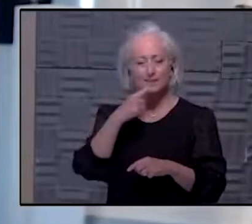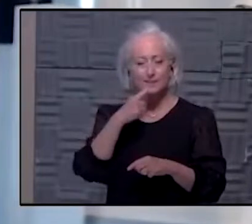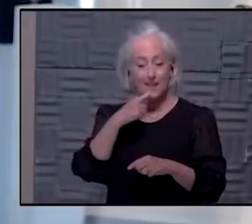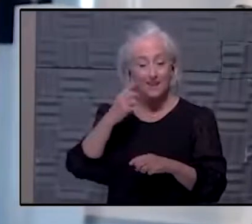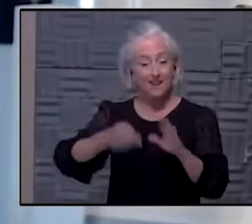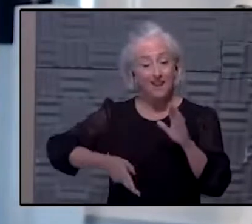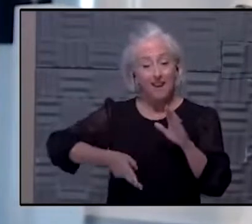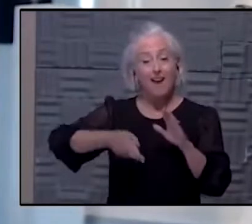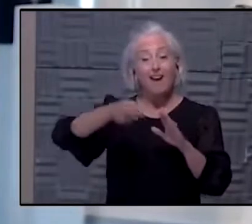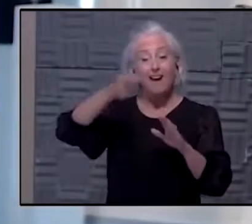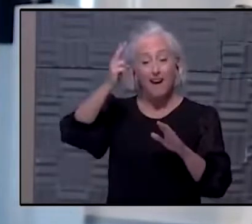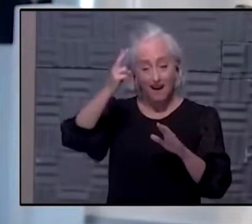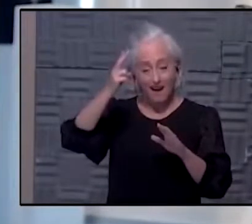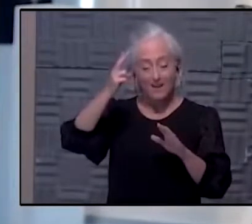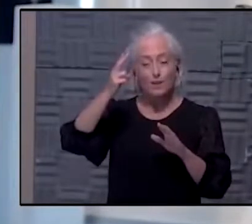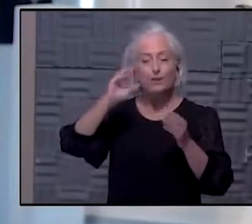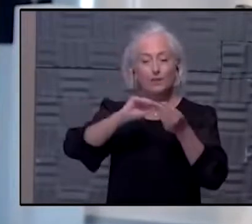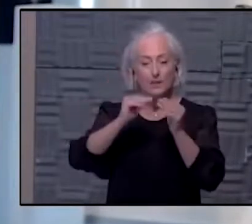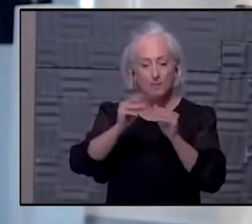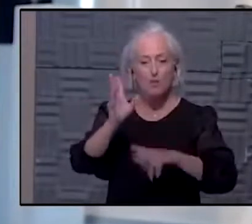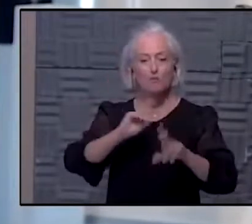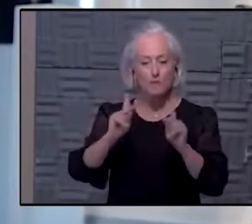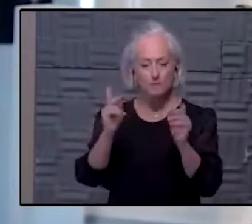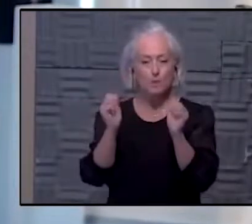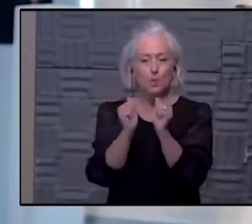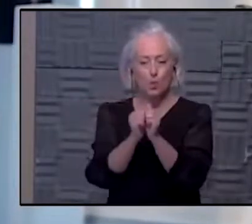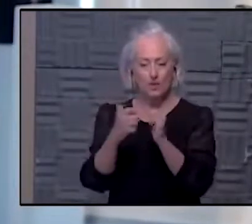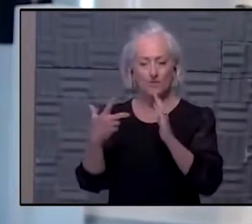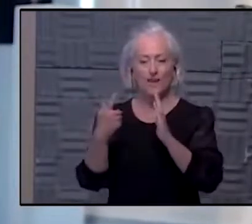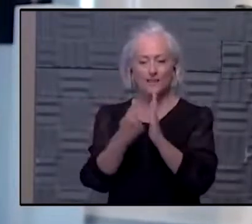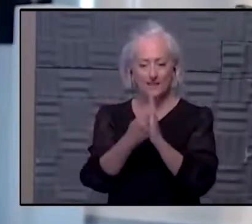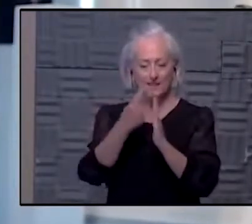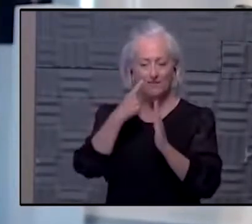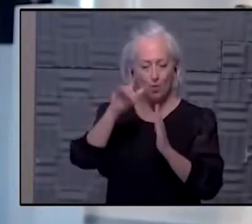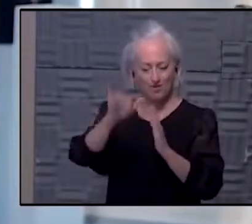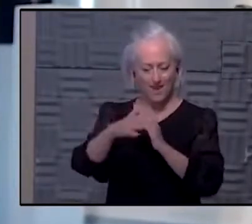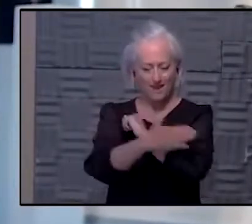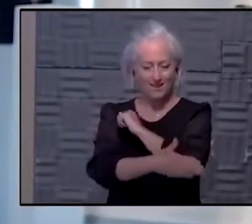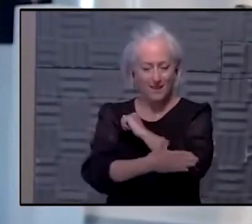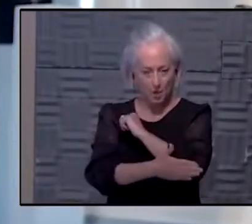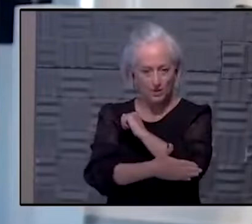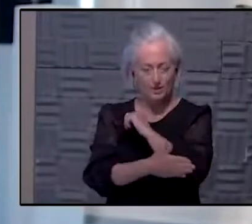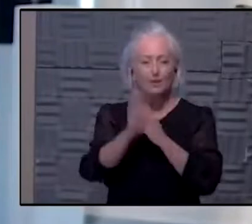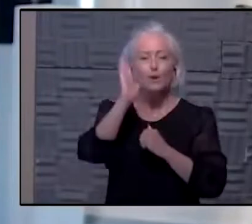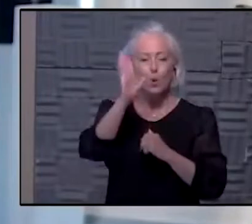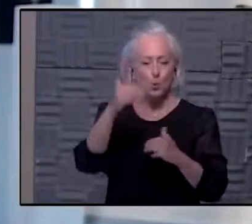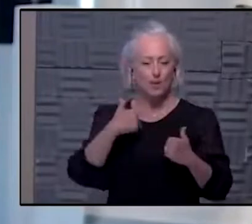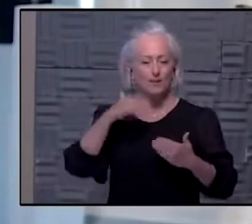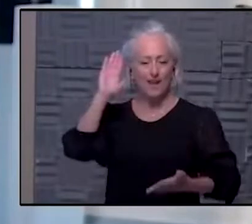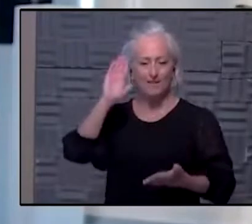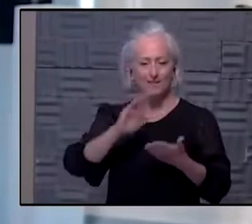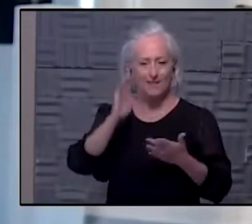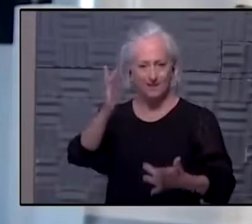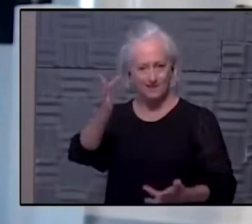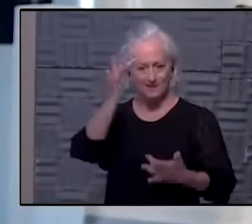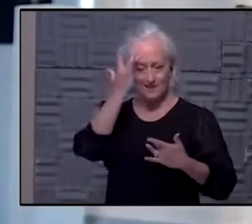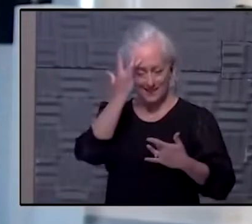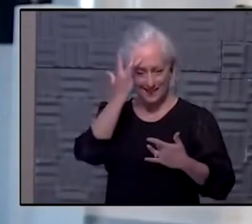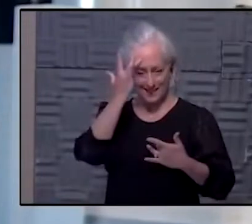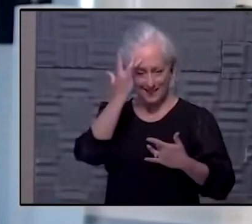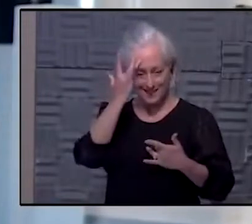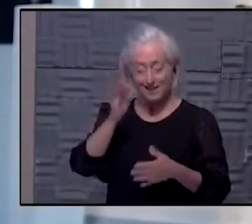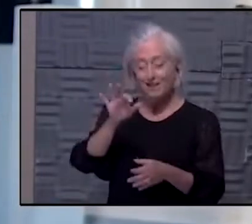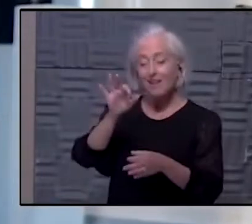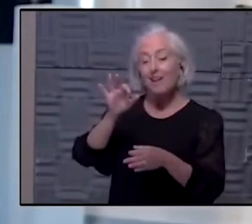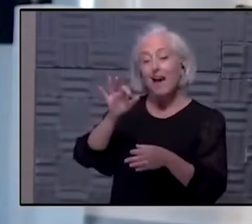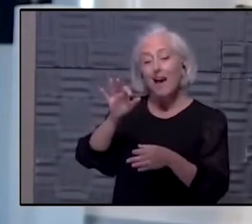are going to have less disease and less impact. And the local authorities, elected authorities, will be able to kind of open up